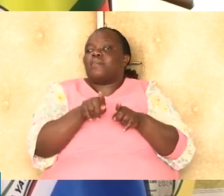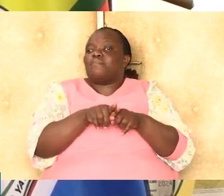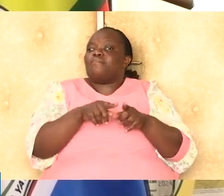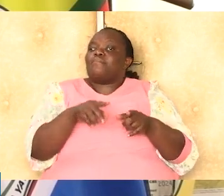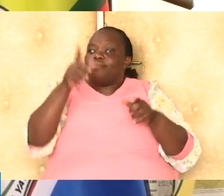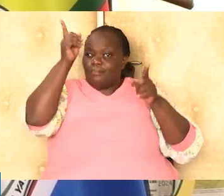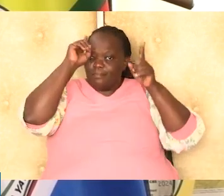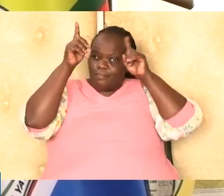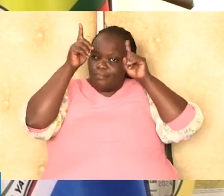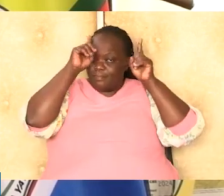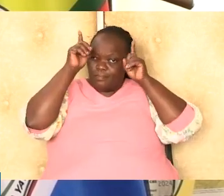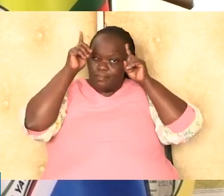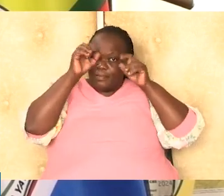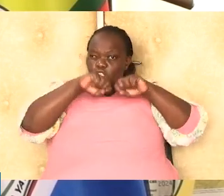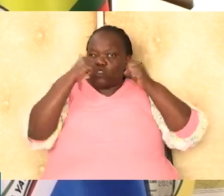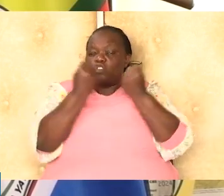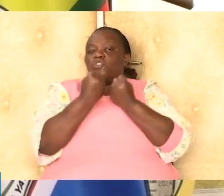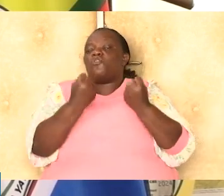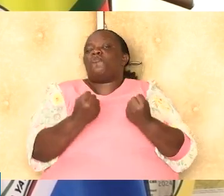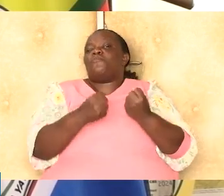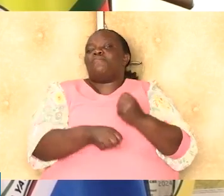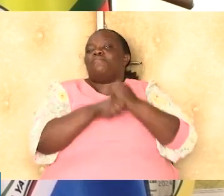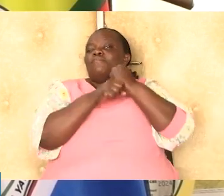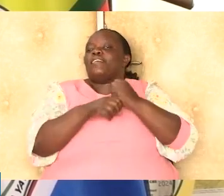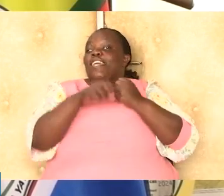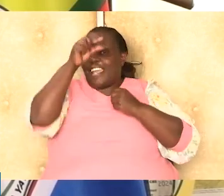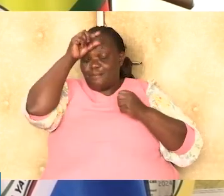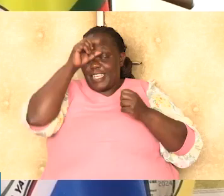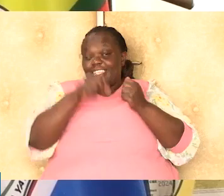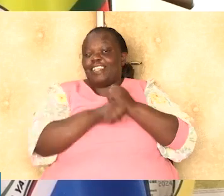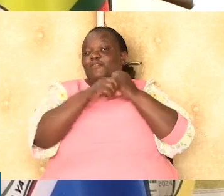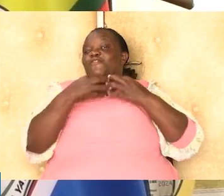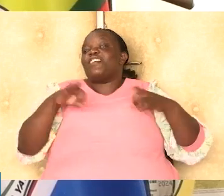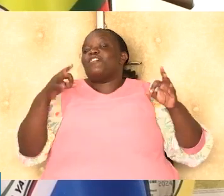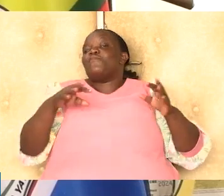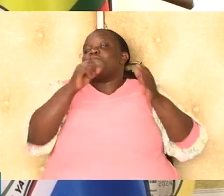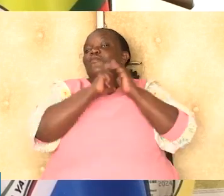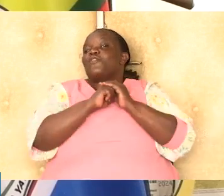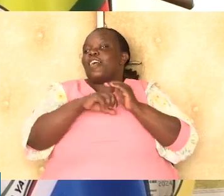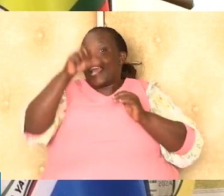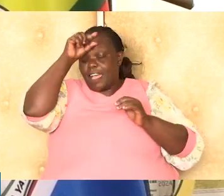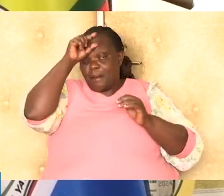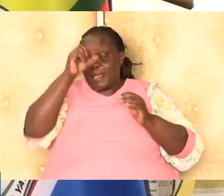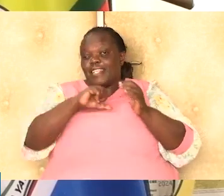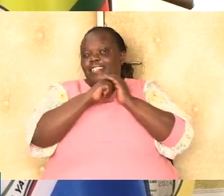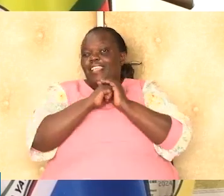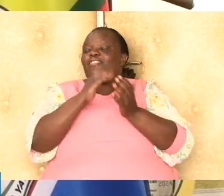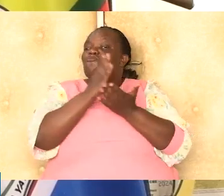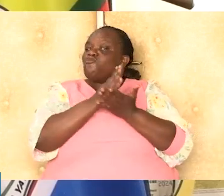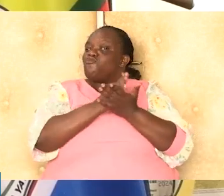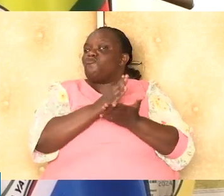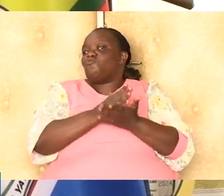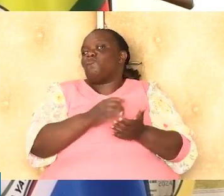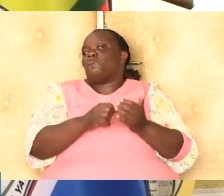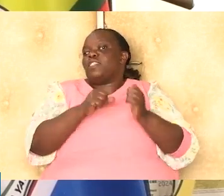been propaganda in the social media that the government does not support freedom of worship. In line with the constitution, the government of Kenya reaffirms its unwavering